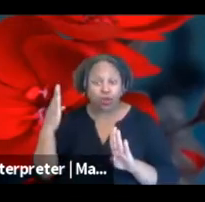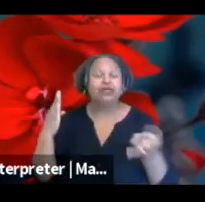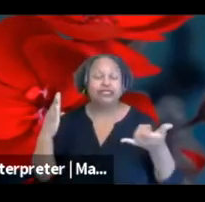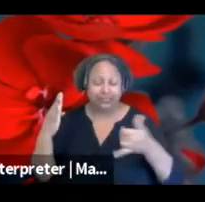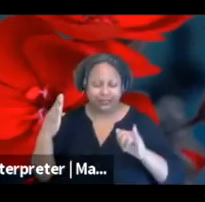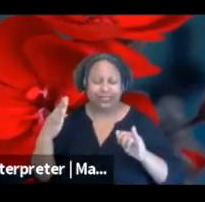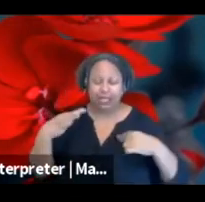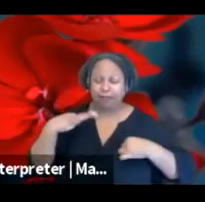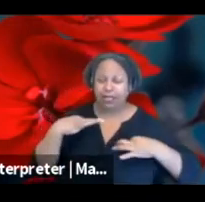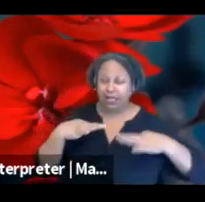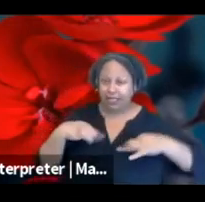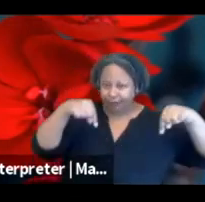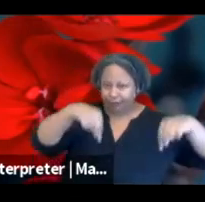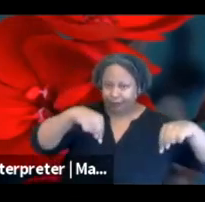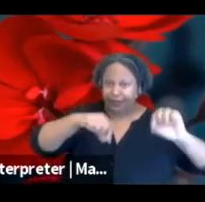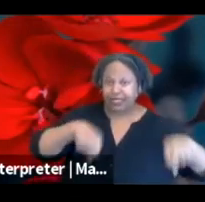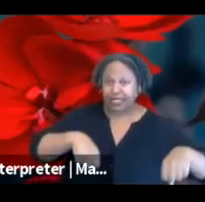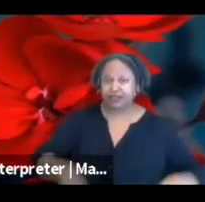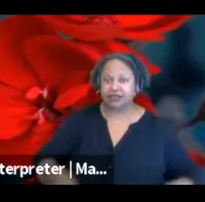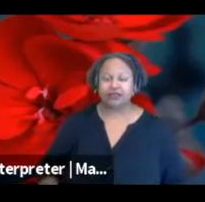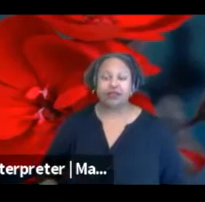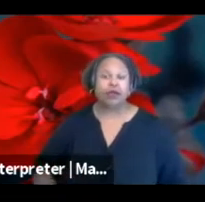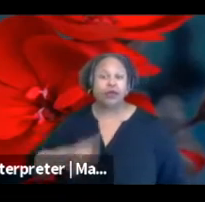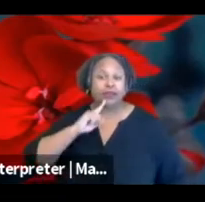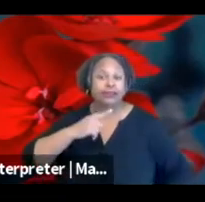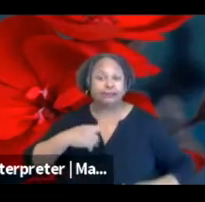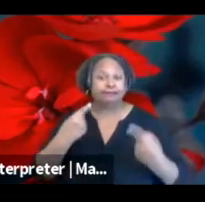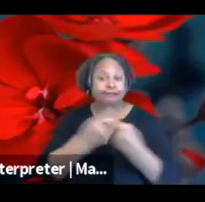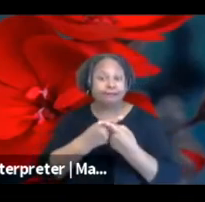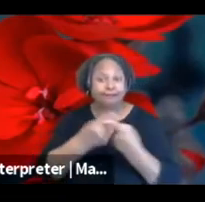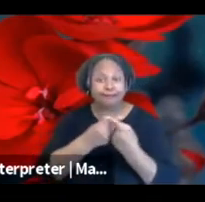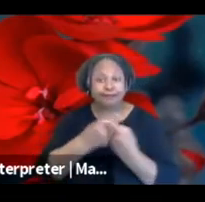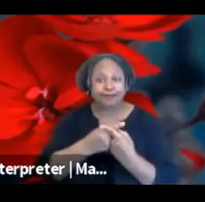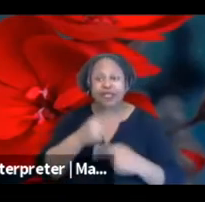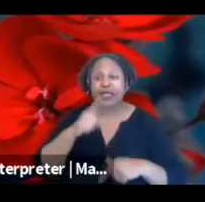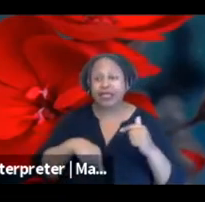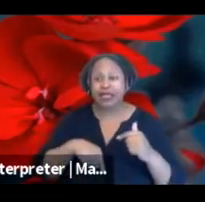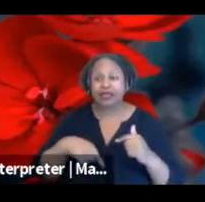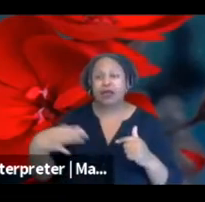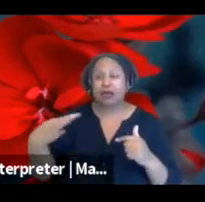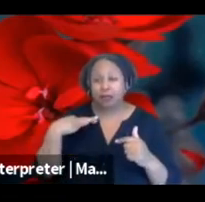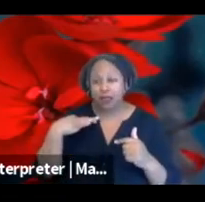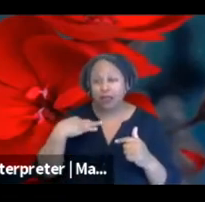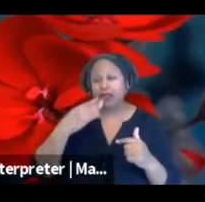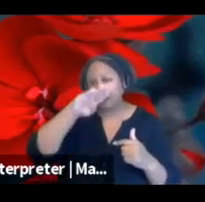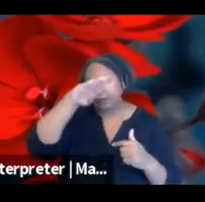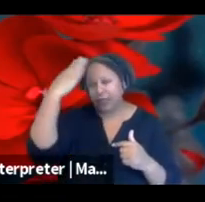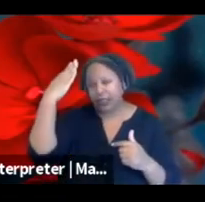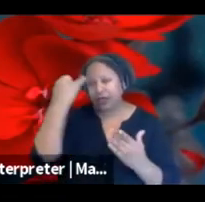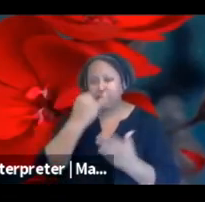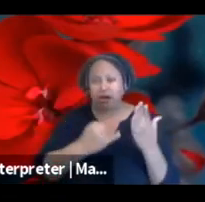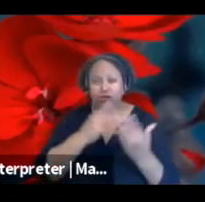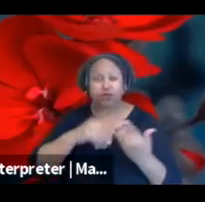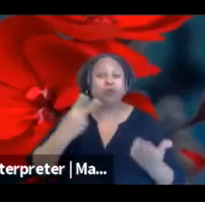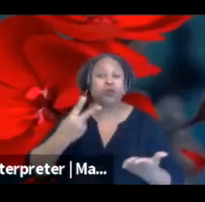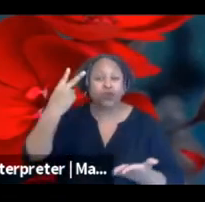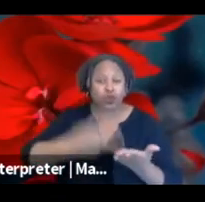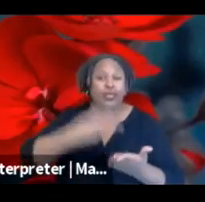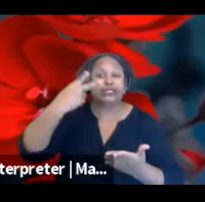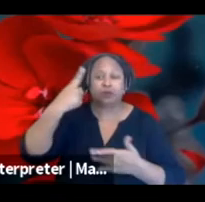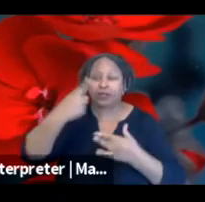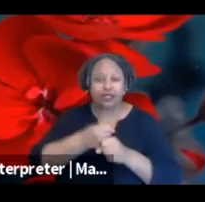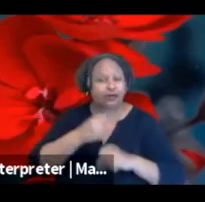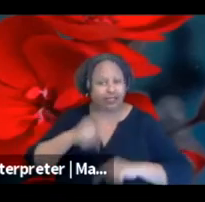apply to a Black Arts program twice in the year. And you can only receive